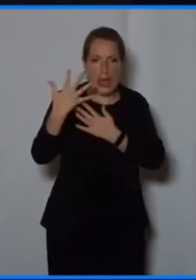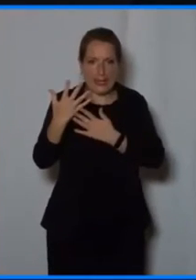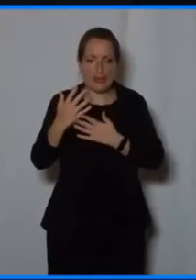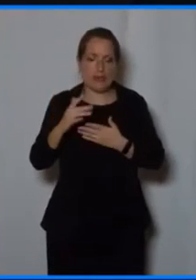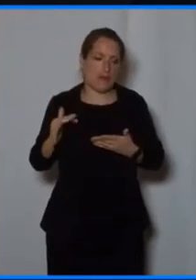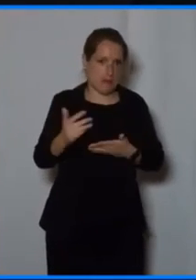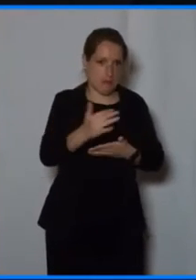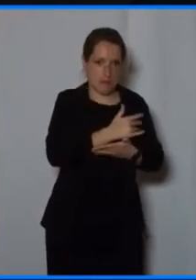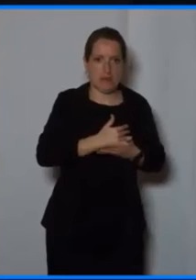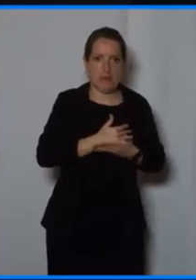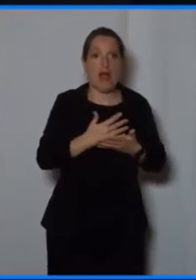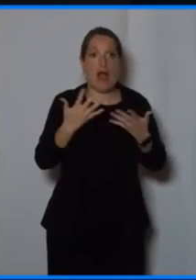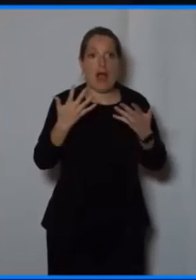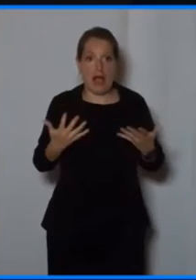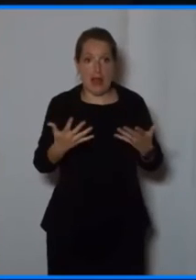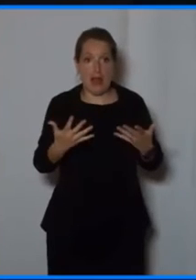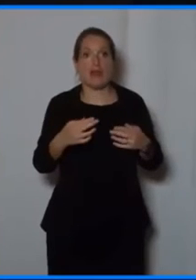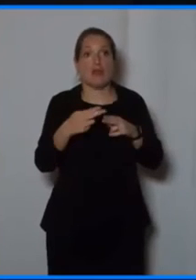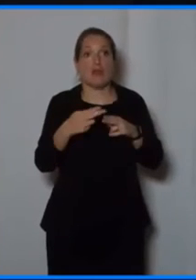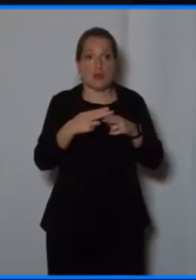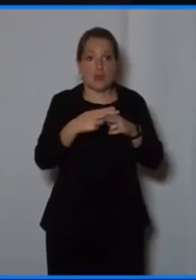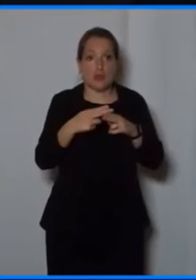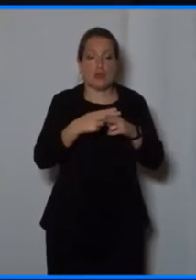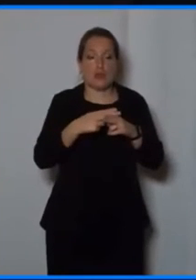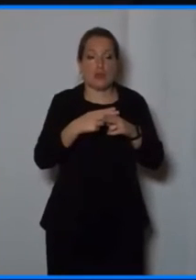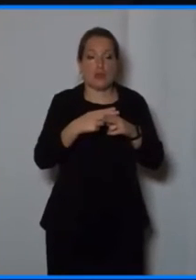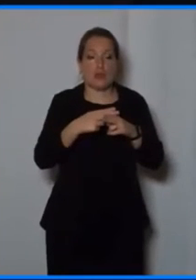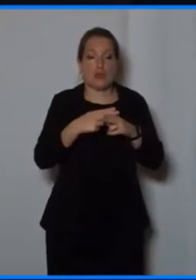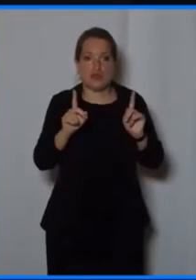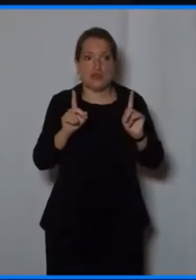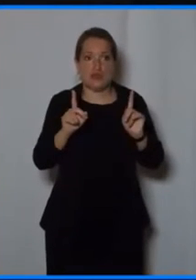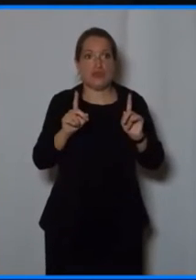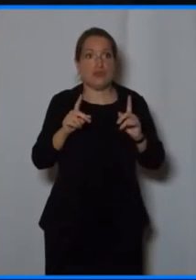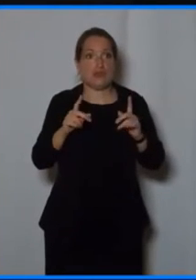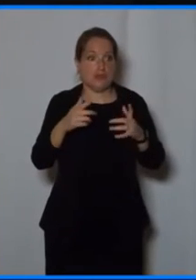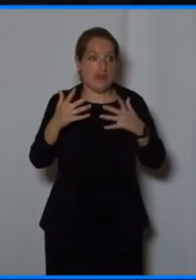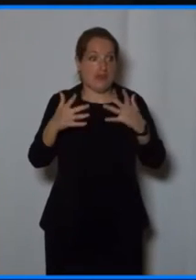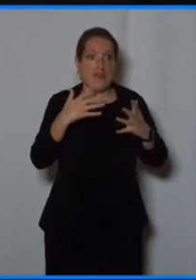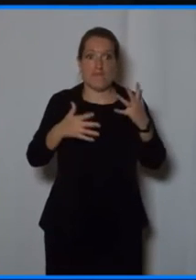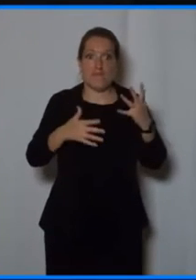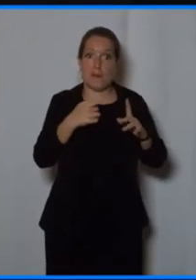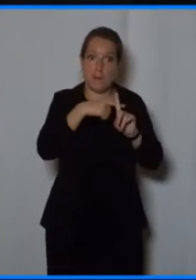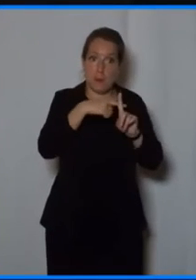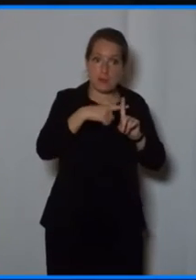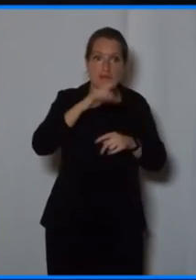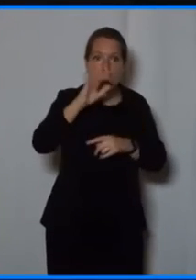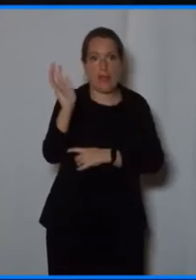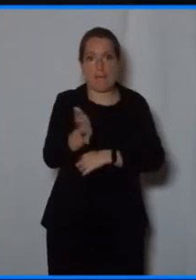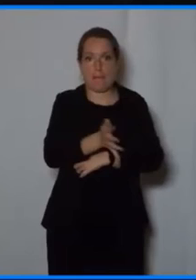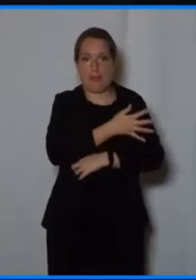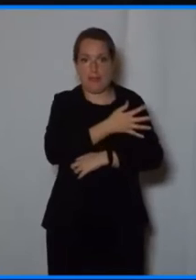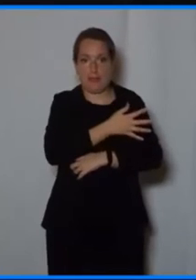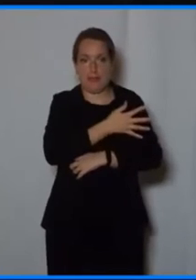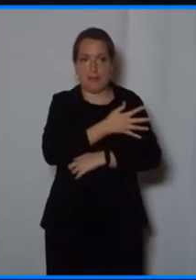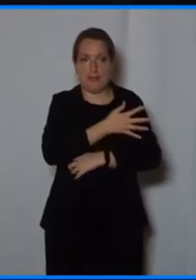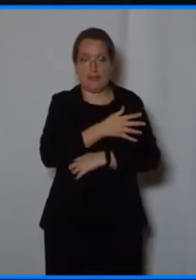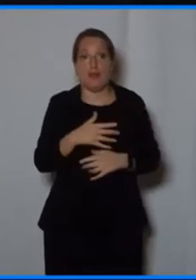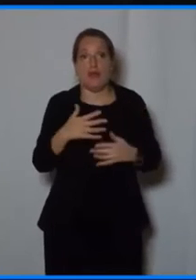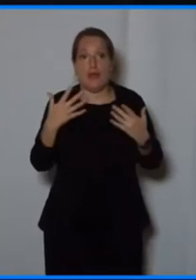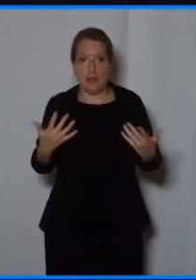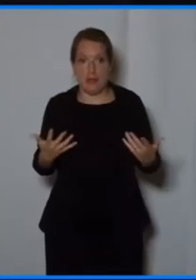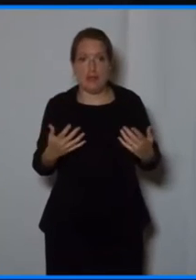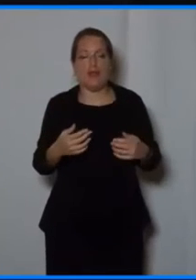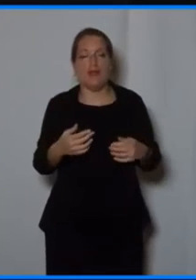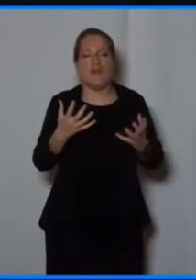exploit it in the same way that Monsanto is? But alleviating the fear of citizens and so on. So it's all about building